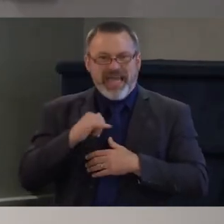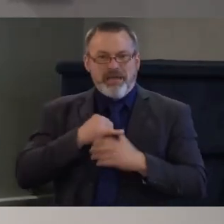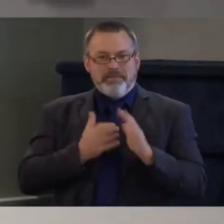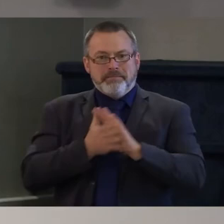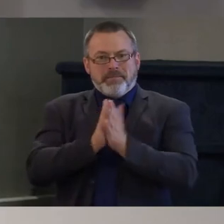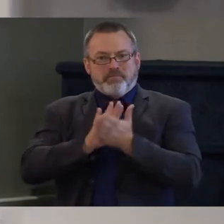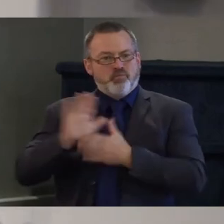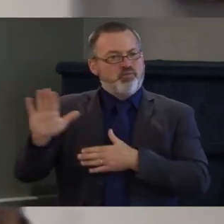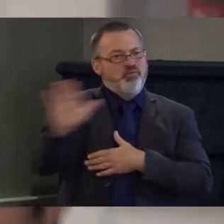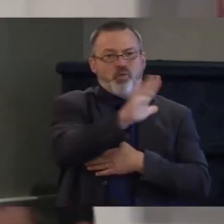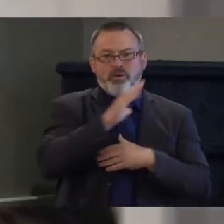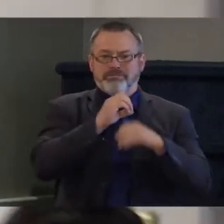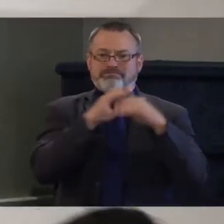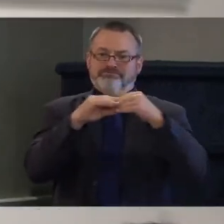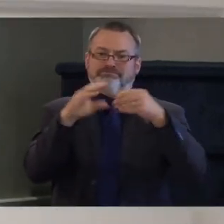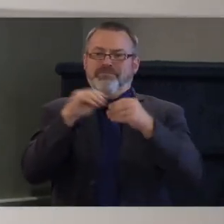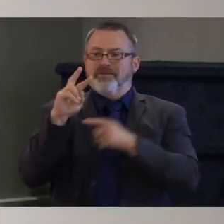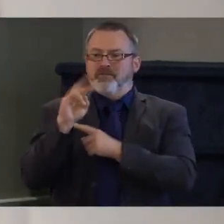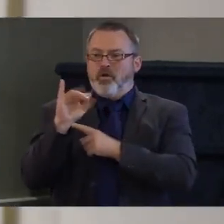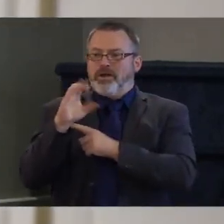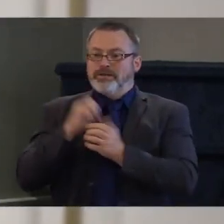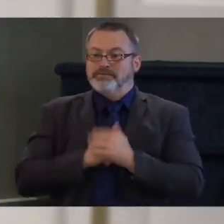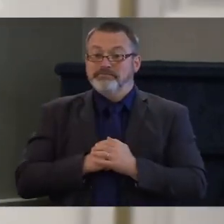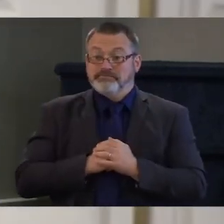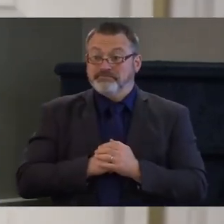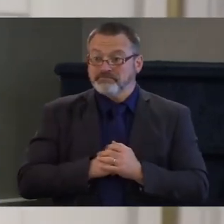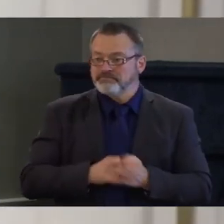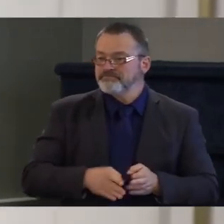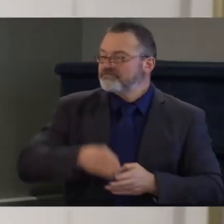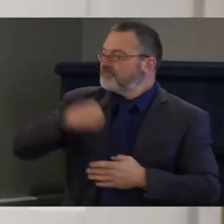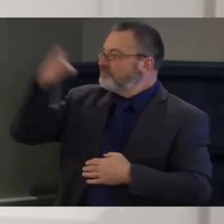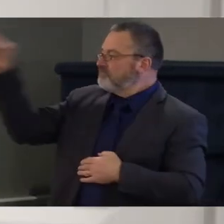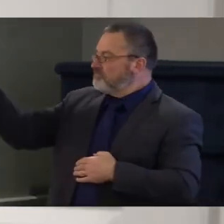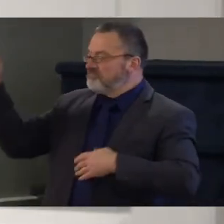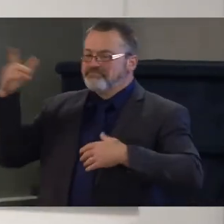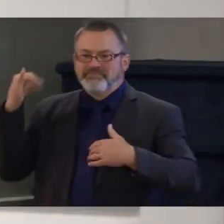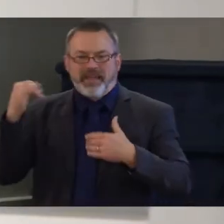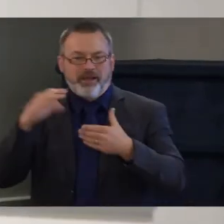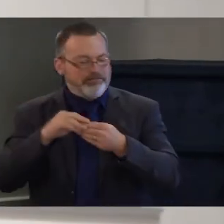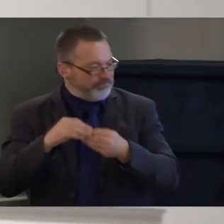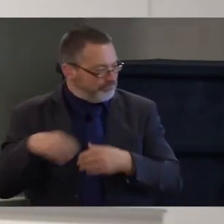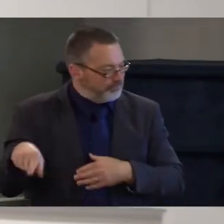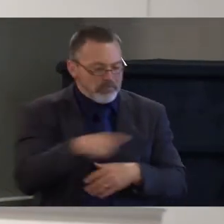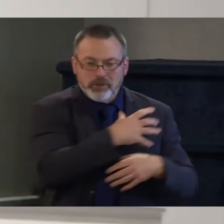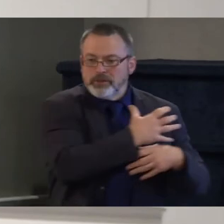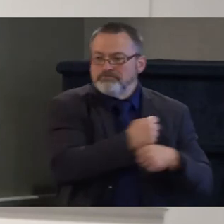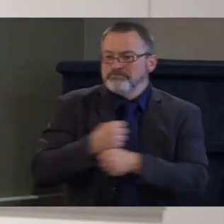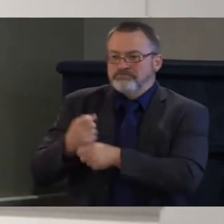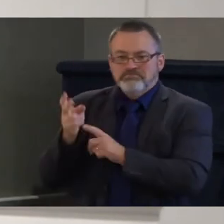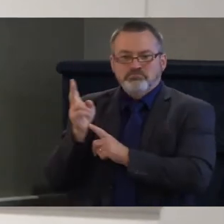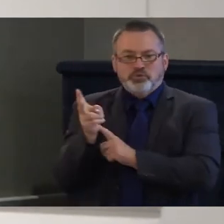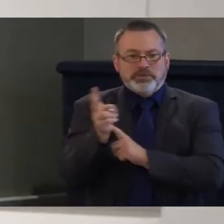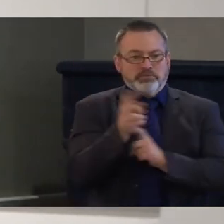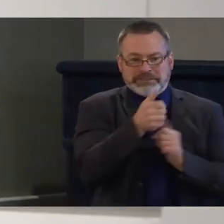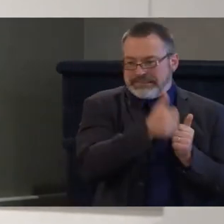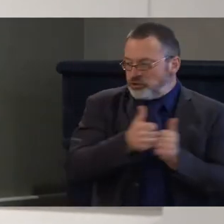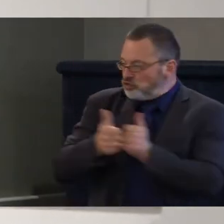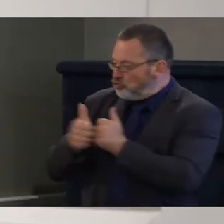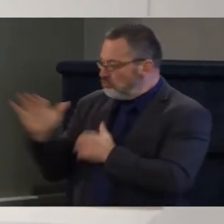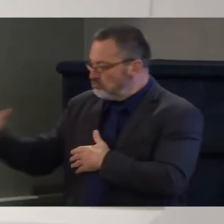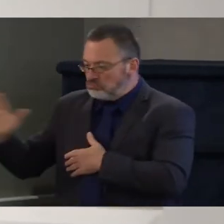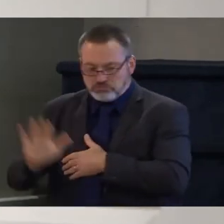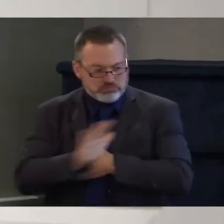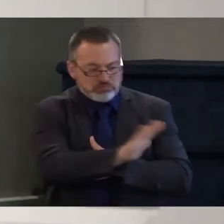and now it's time for some closing remarks from each of the candidates you all have up to two minutes to issue some